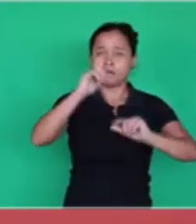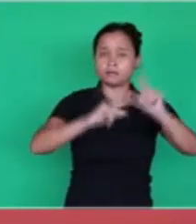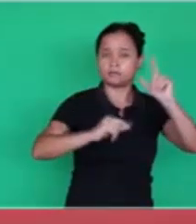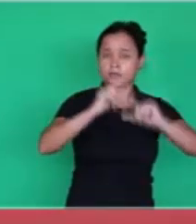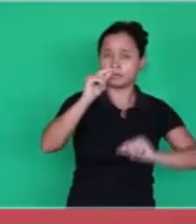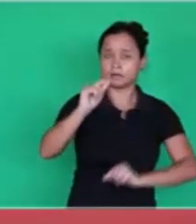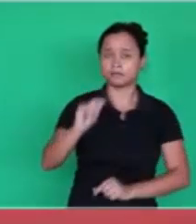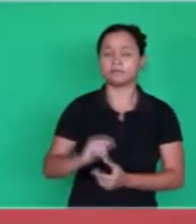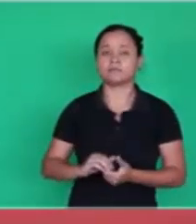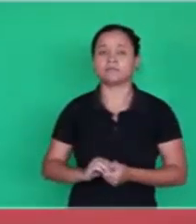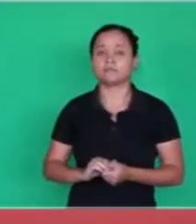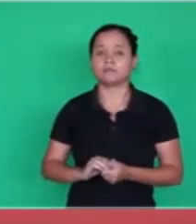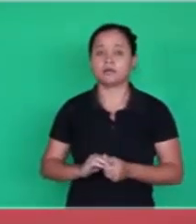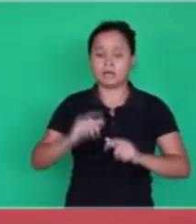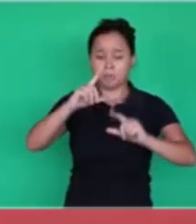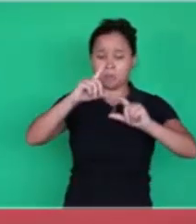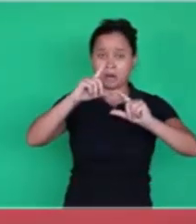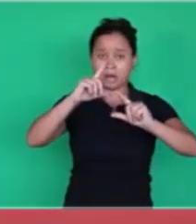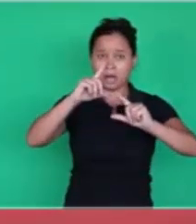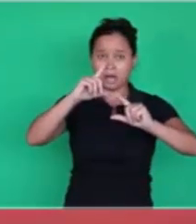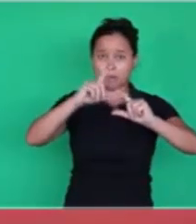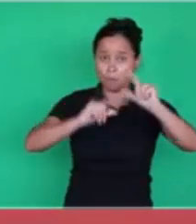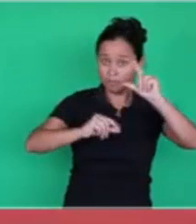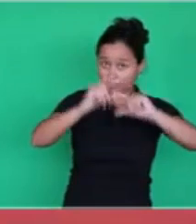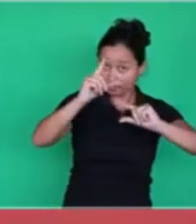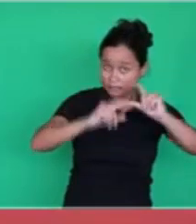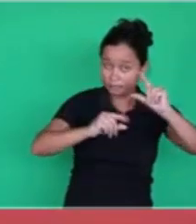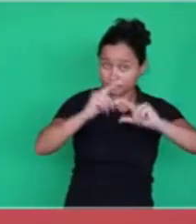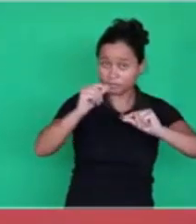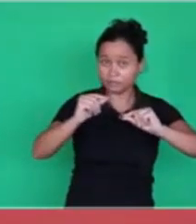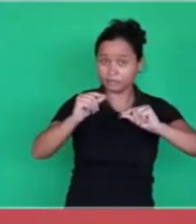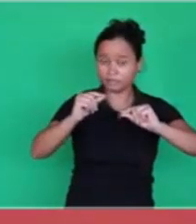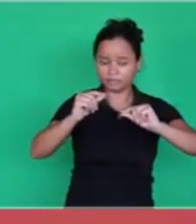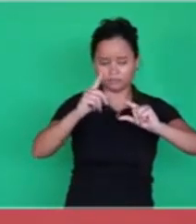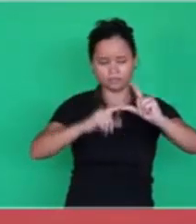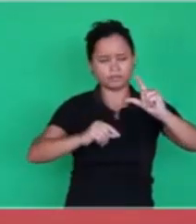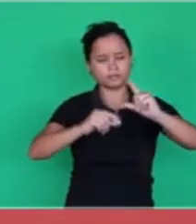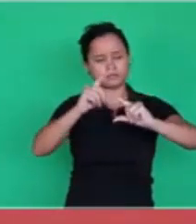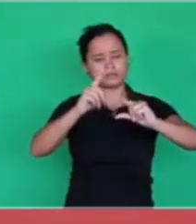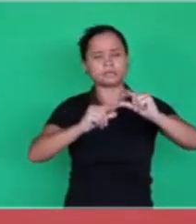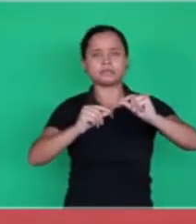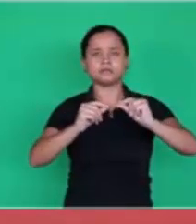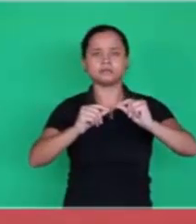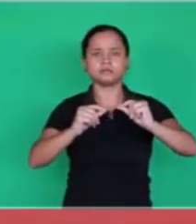a hundred earths inside the star. However,